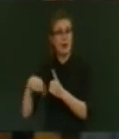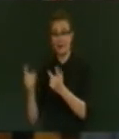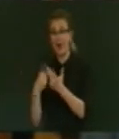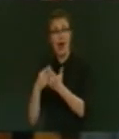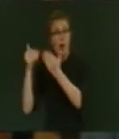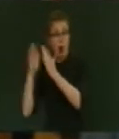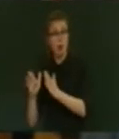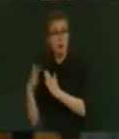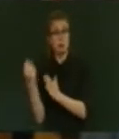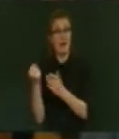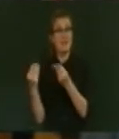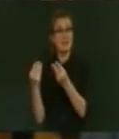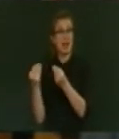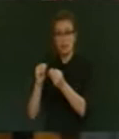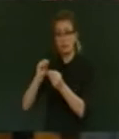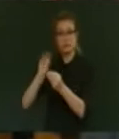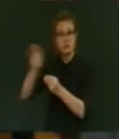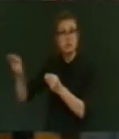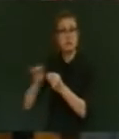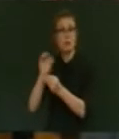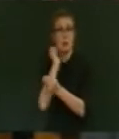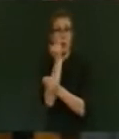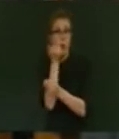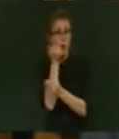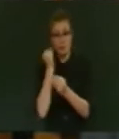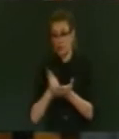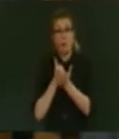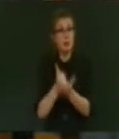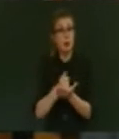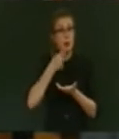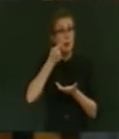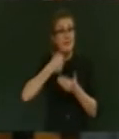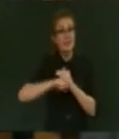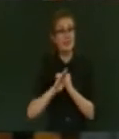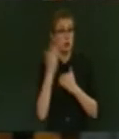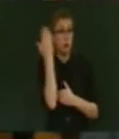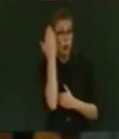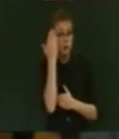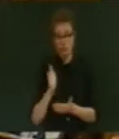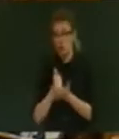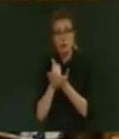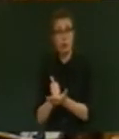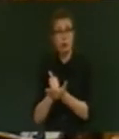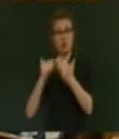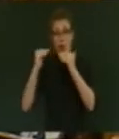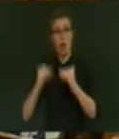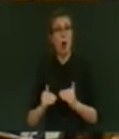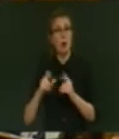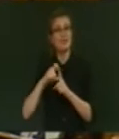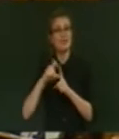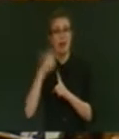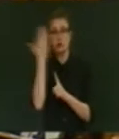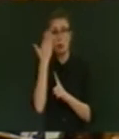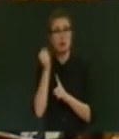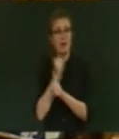breakfasts in schools. We're the Government that supported low-income schools or low-decile schools to have social workers. We're